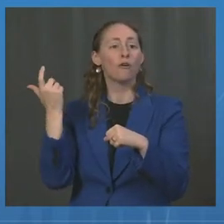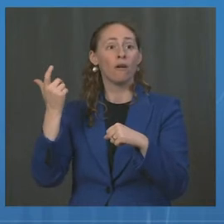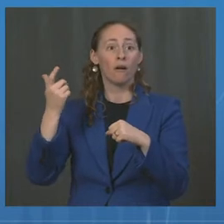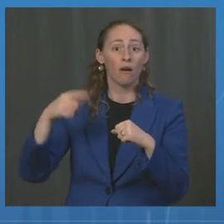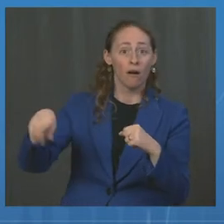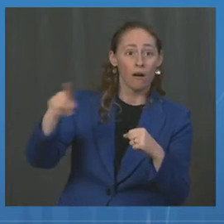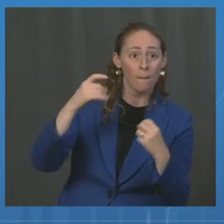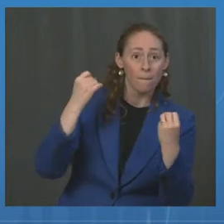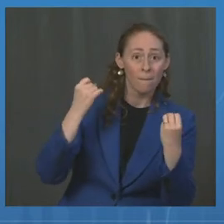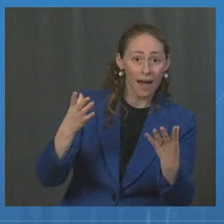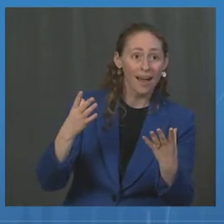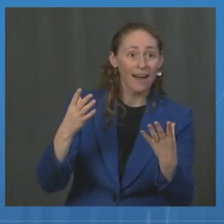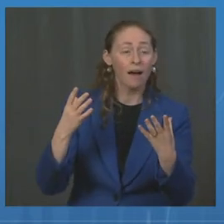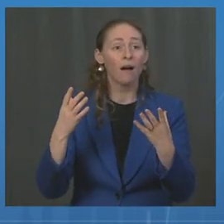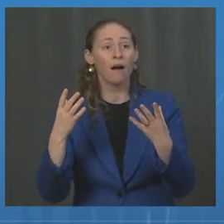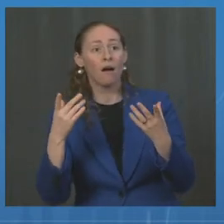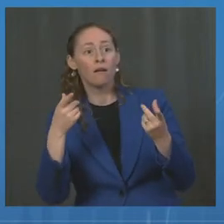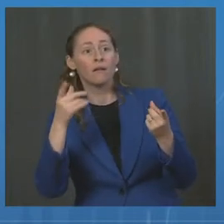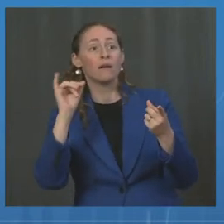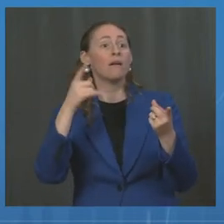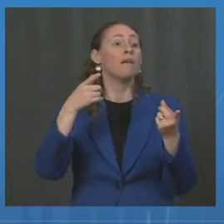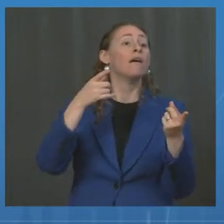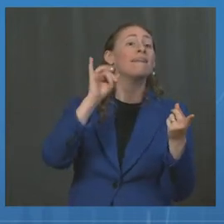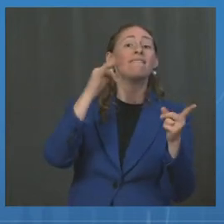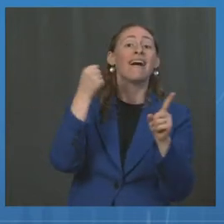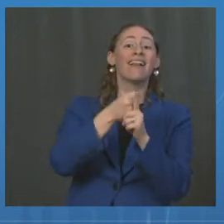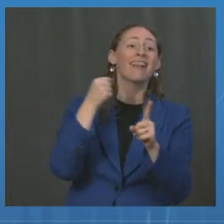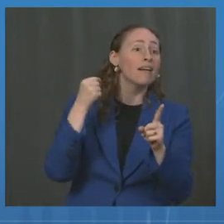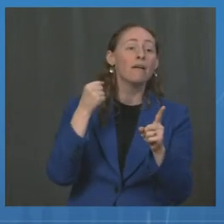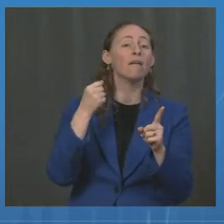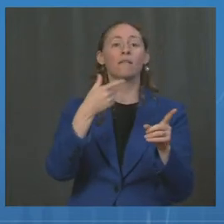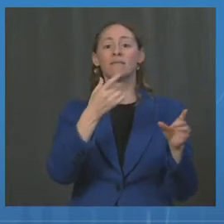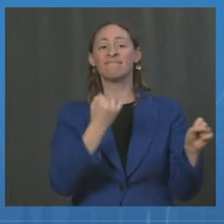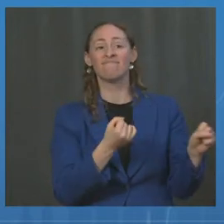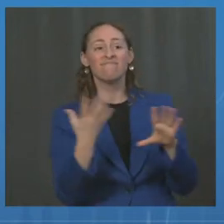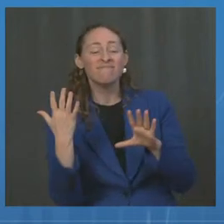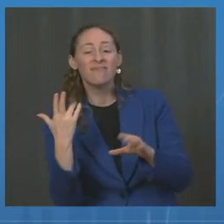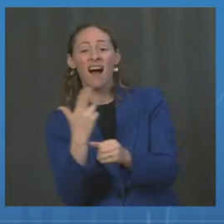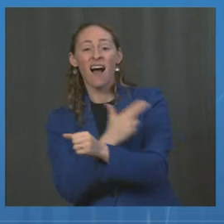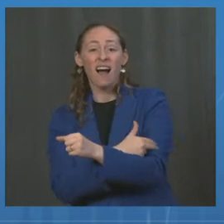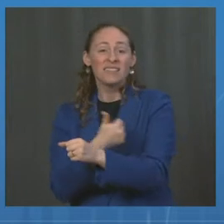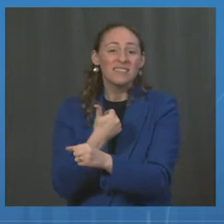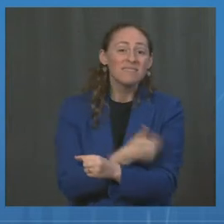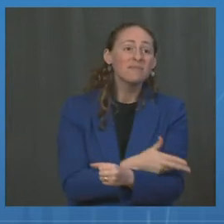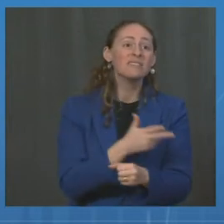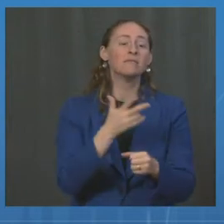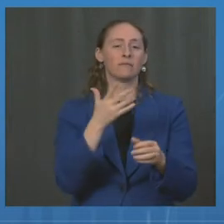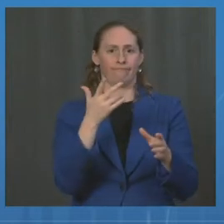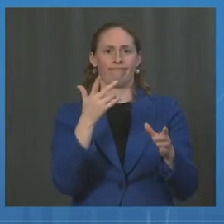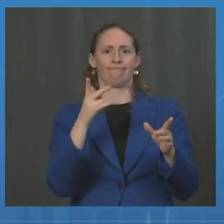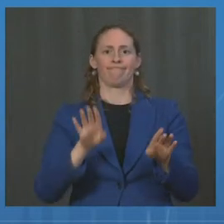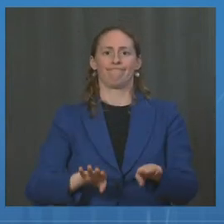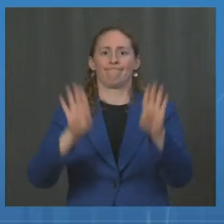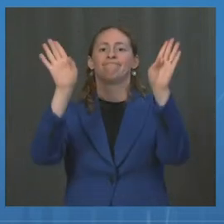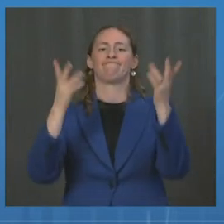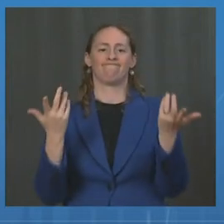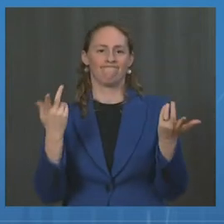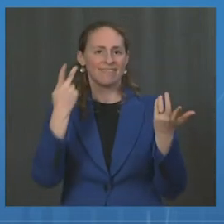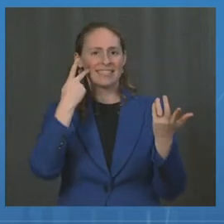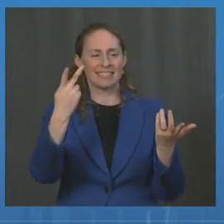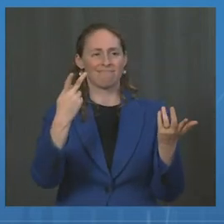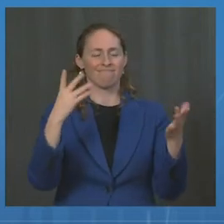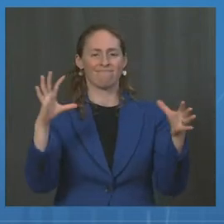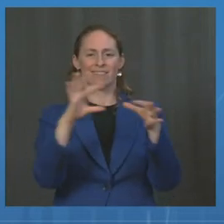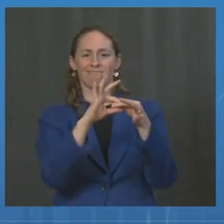the number of children getting sick, presenting to the emergency room, and being admitted to the hospital will also increase. I want to